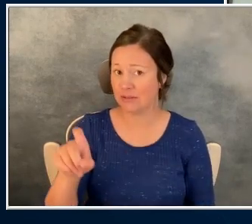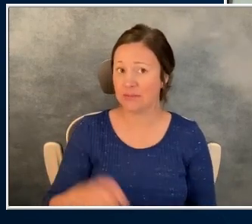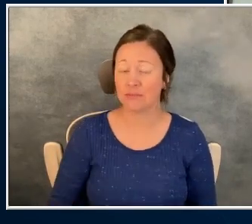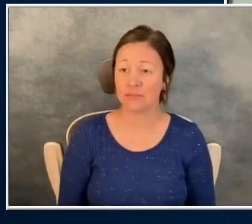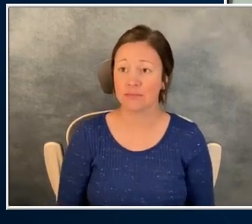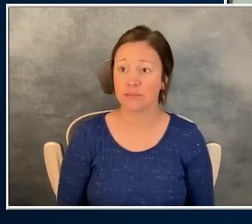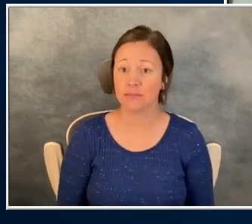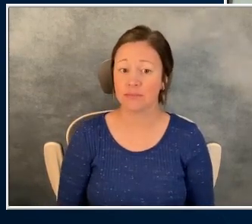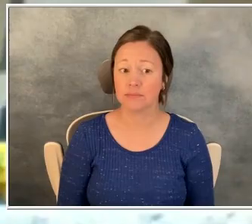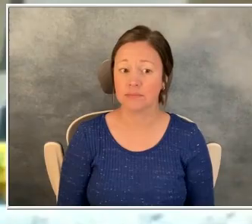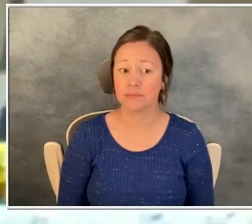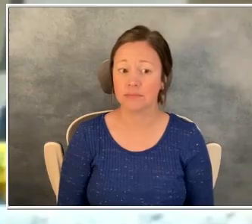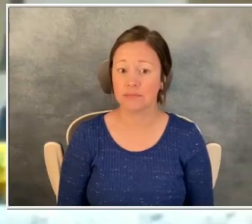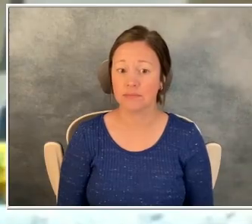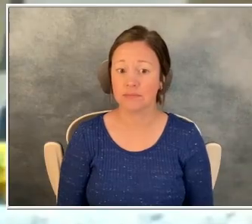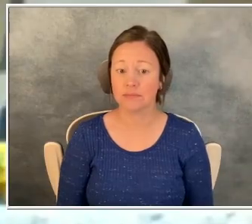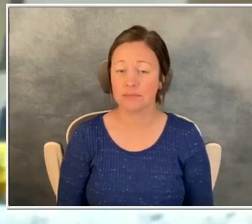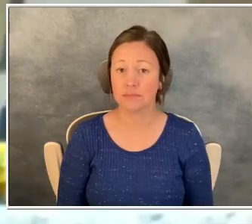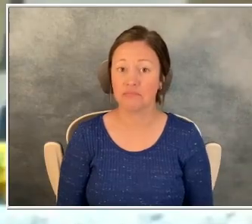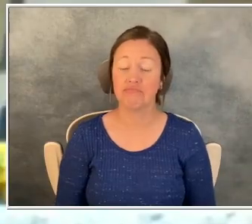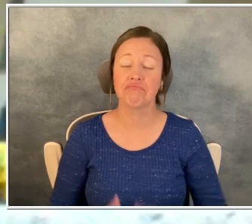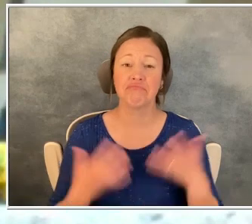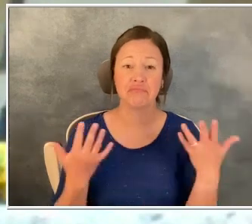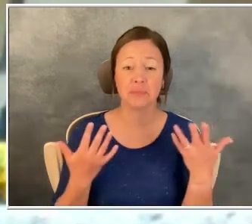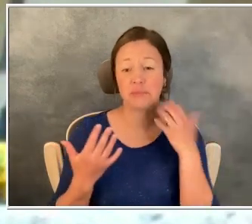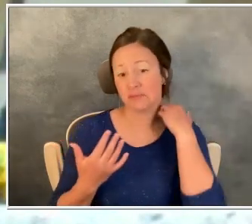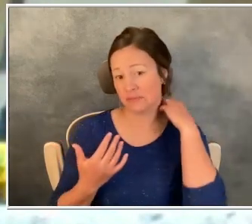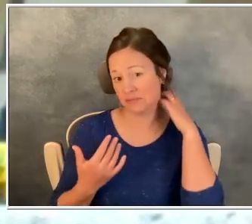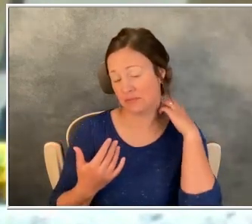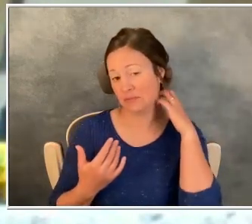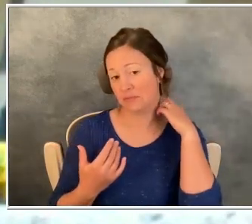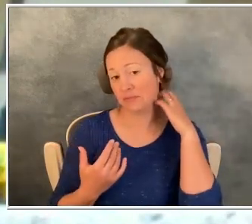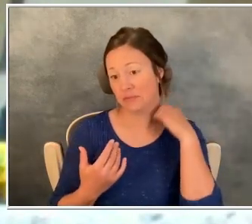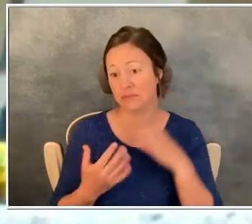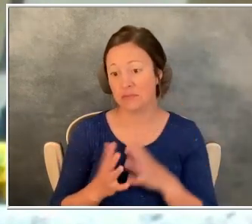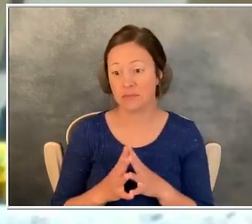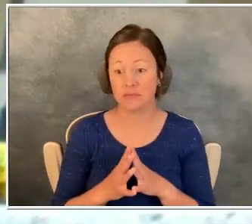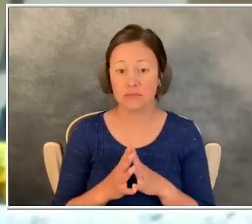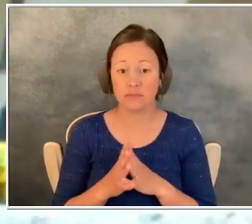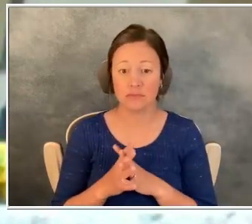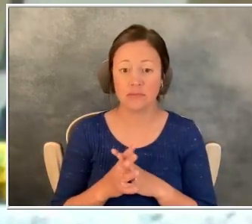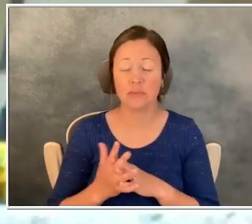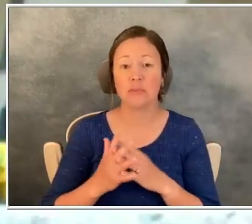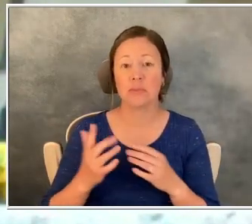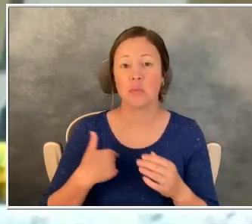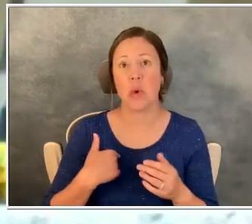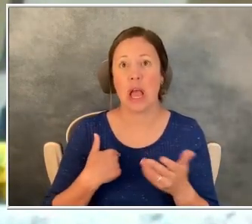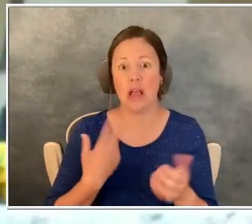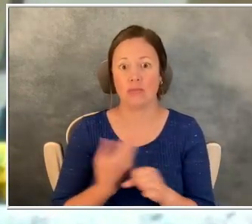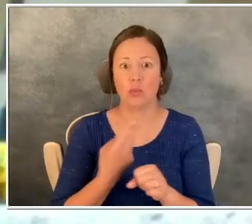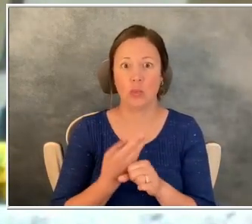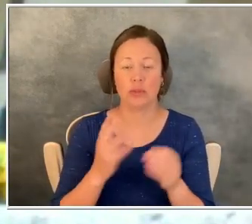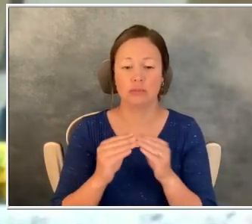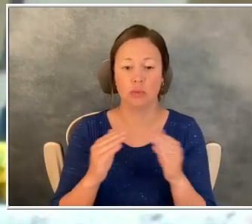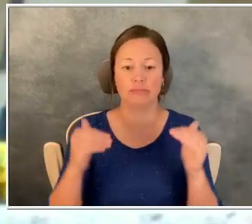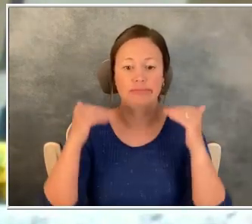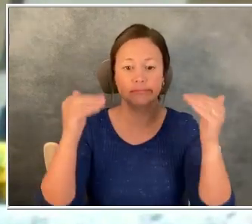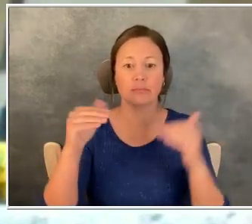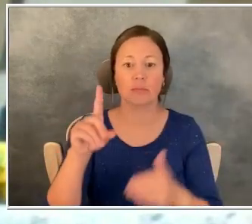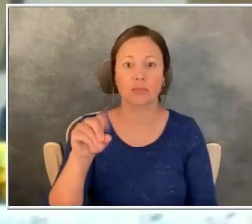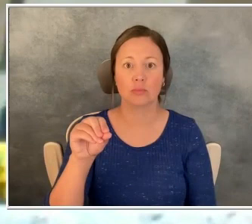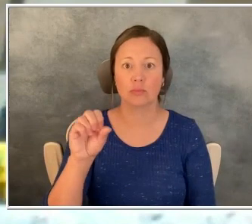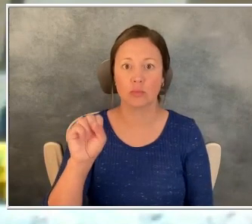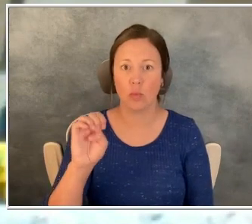The only thing I can reference there is that I'm on a, like a higher dosage insulin